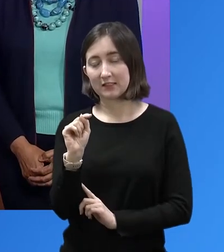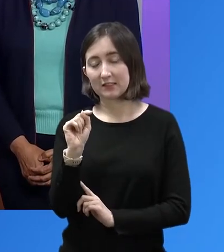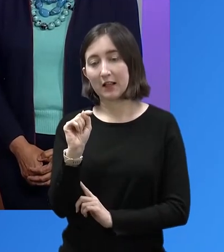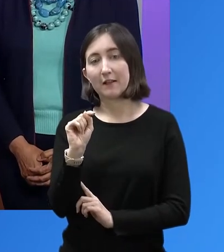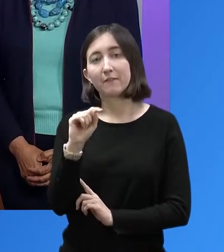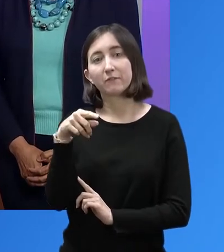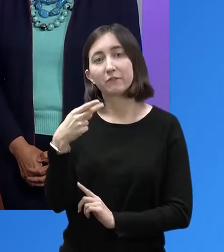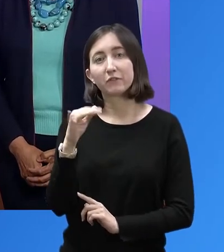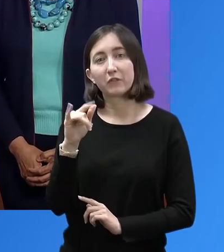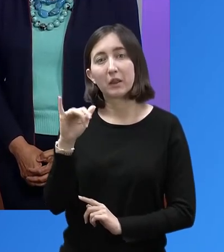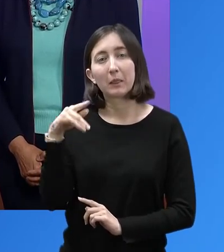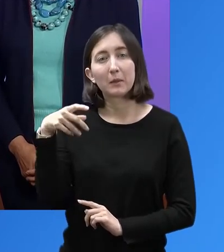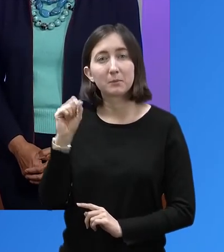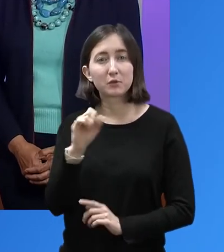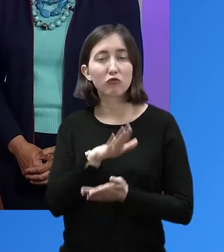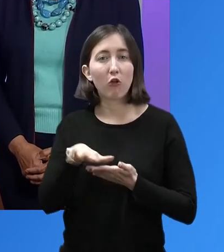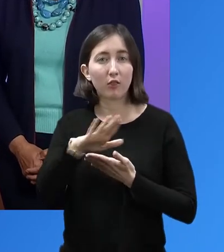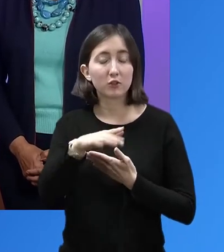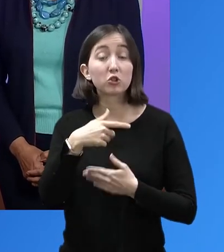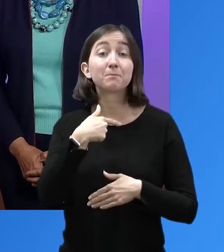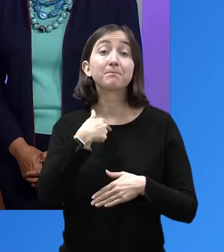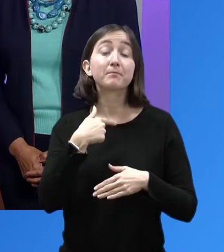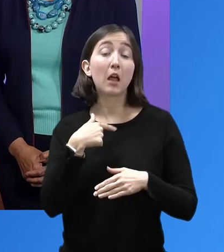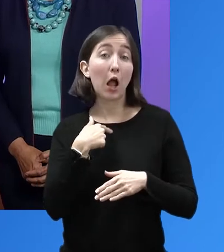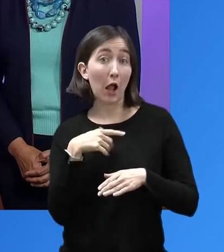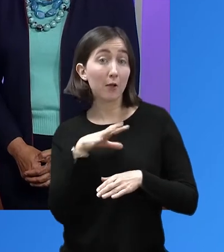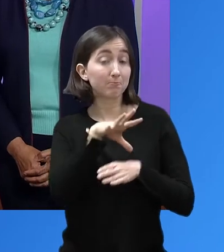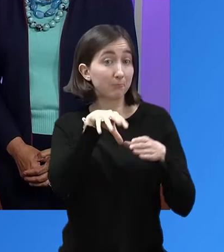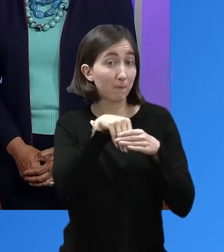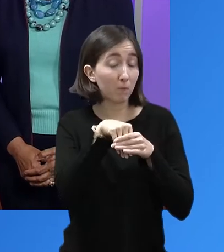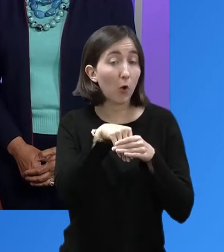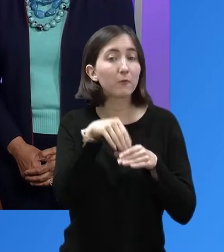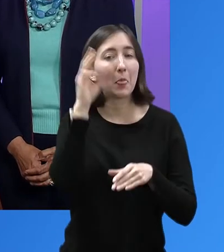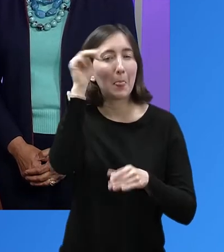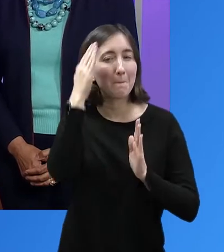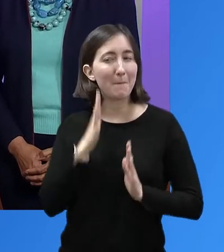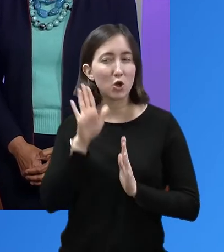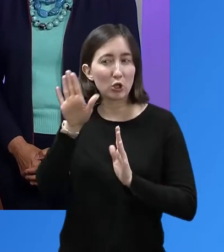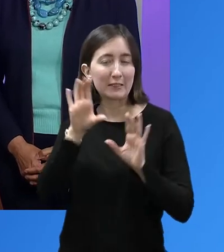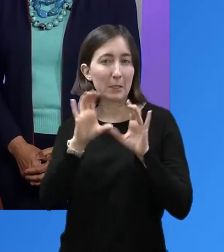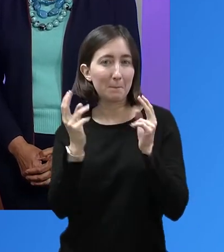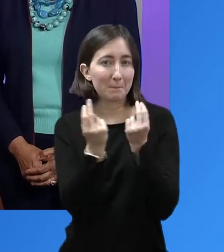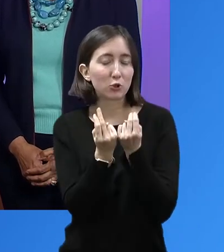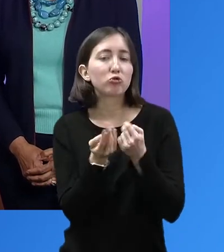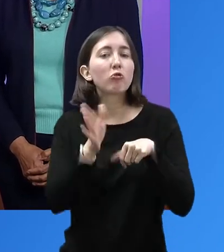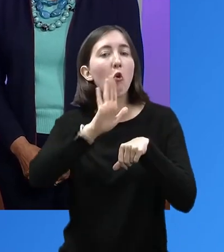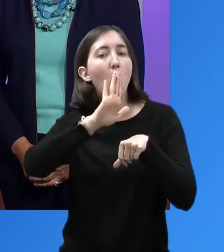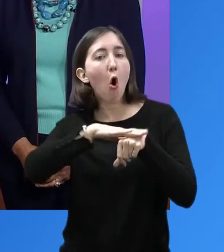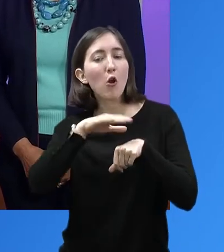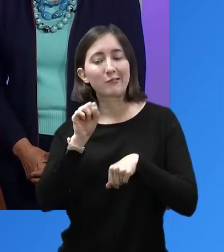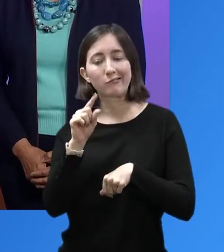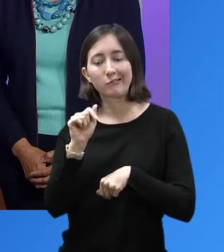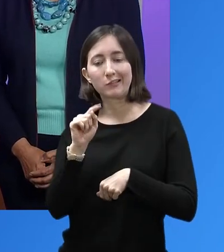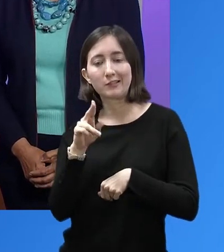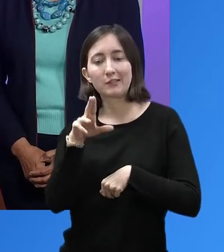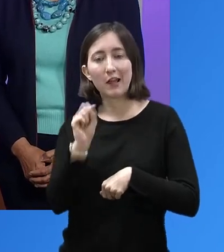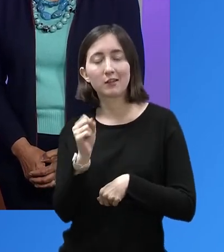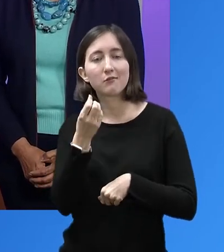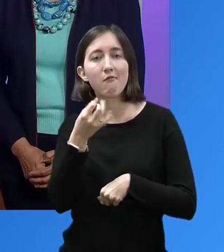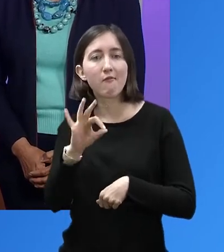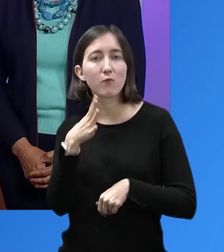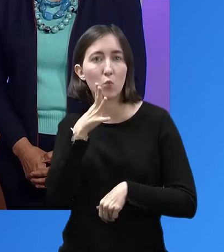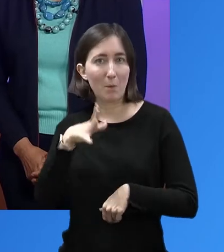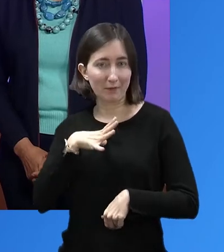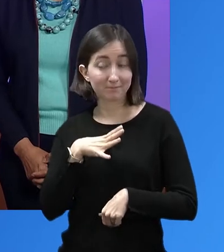on the Mayor's Commission on the Status of Women, appointed by Mayor Ron Nuremberg. And greetings,